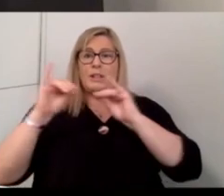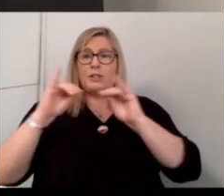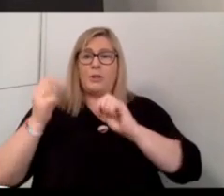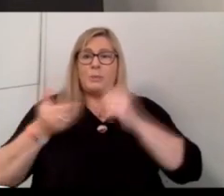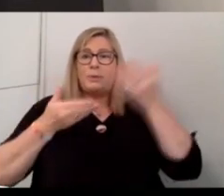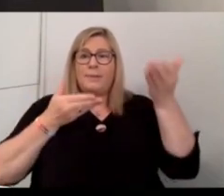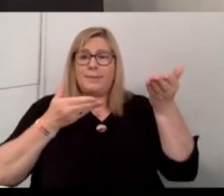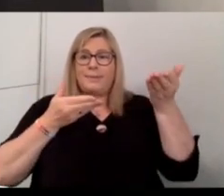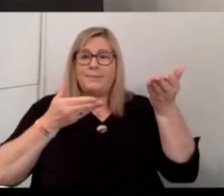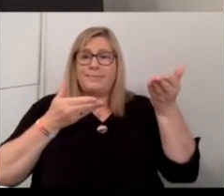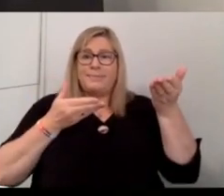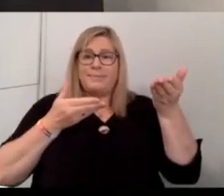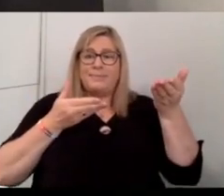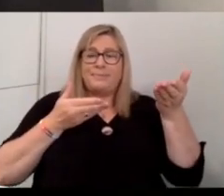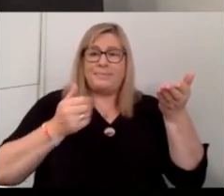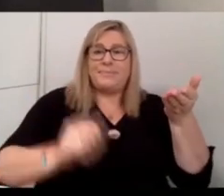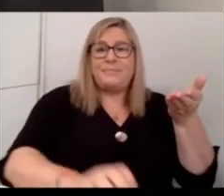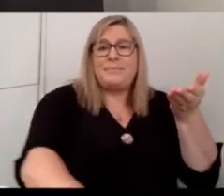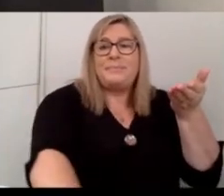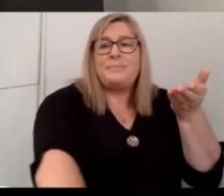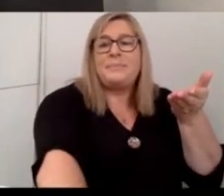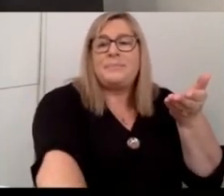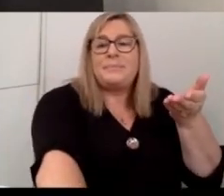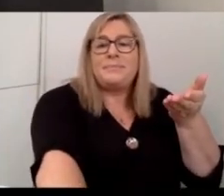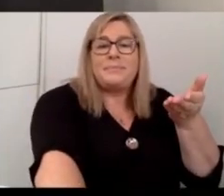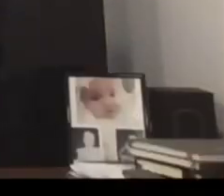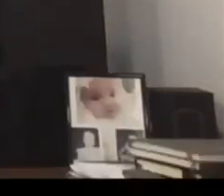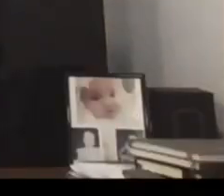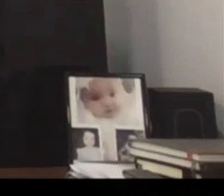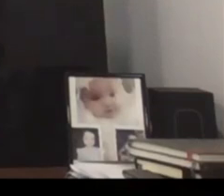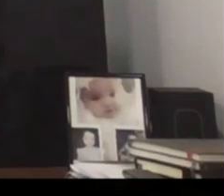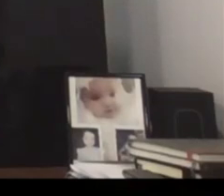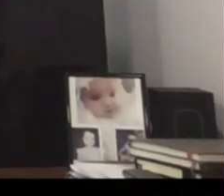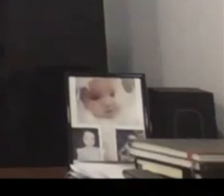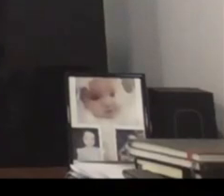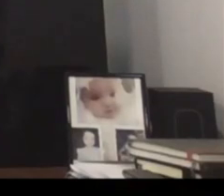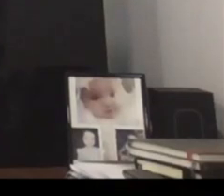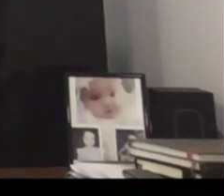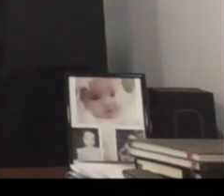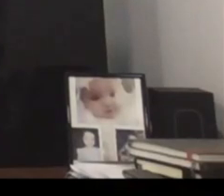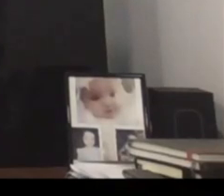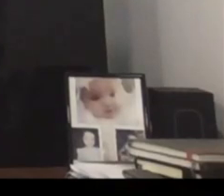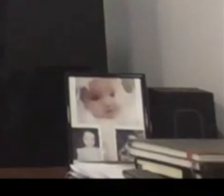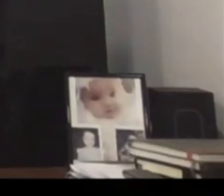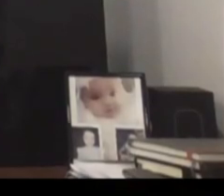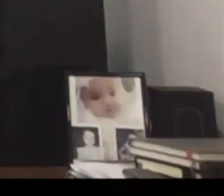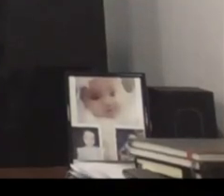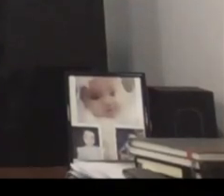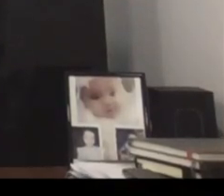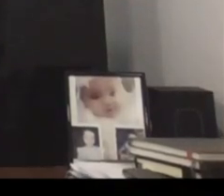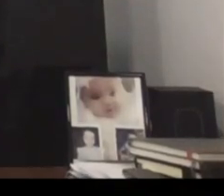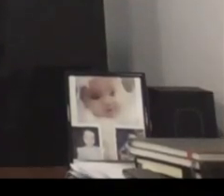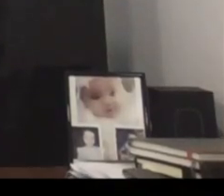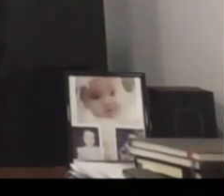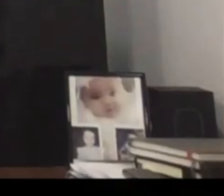The short answer for me is hiring the right people who can deal with that. For me, because that's not a world of information that I can, the detail around that.